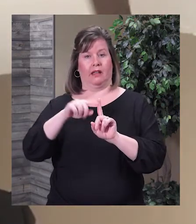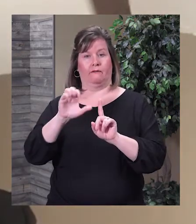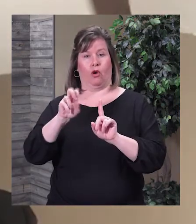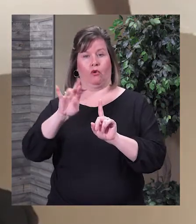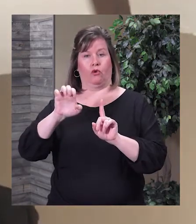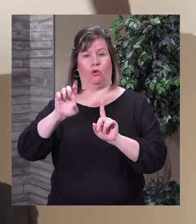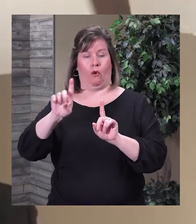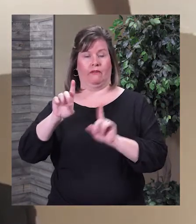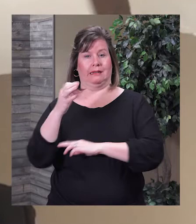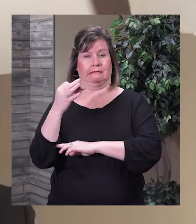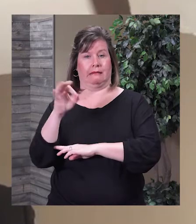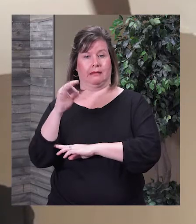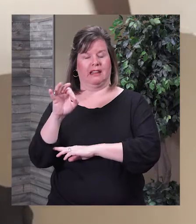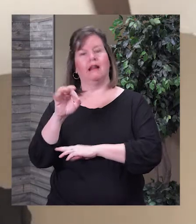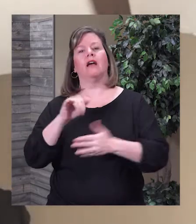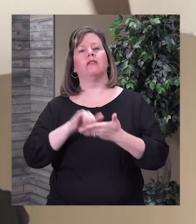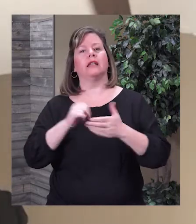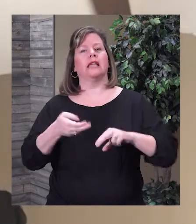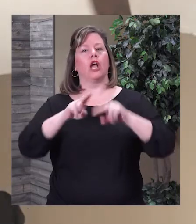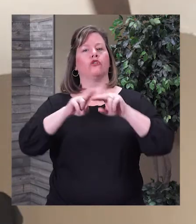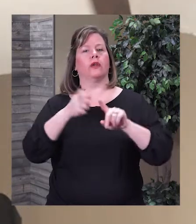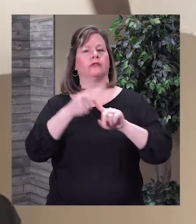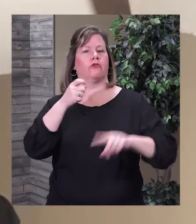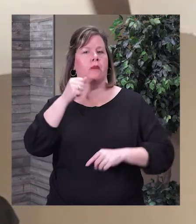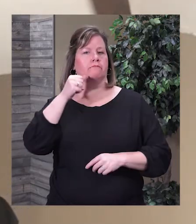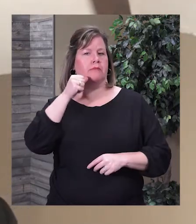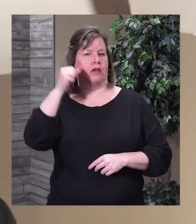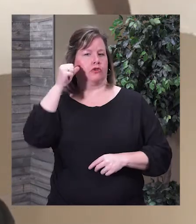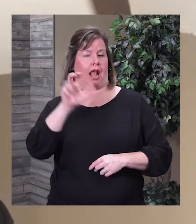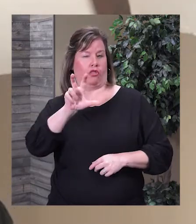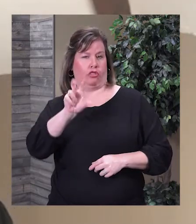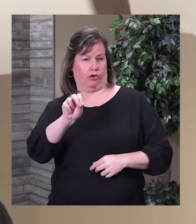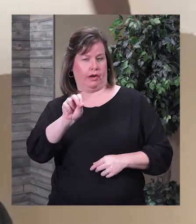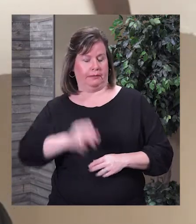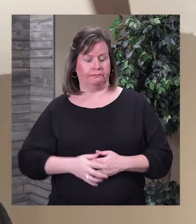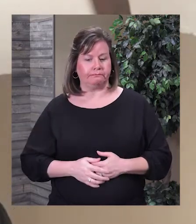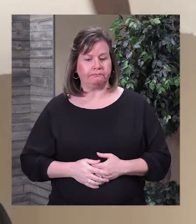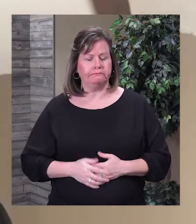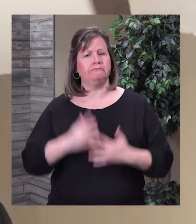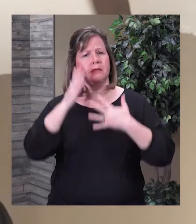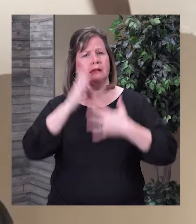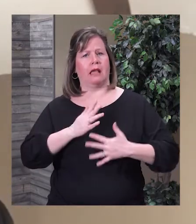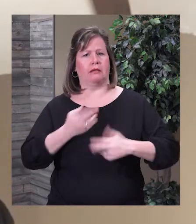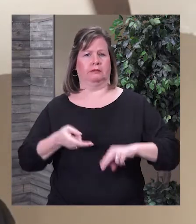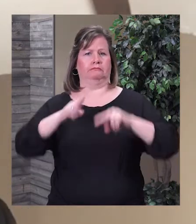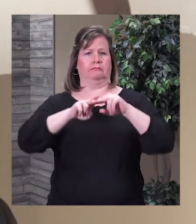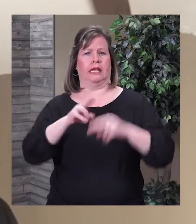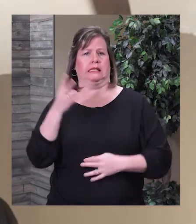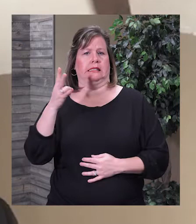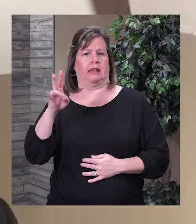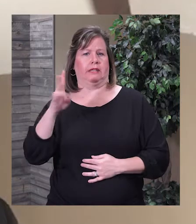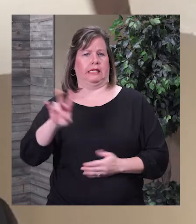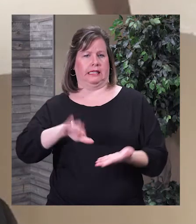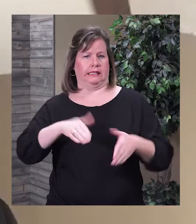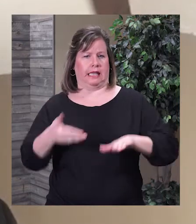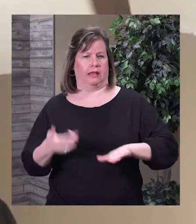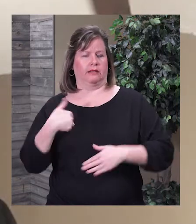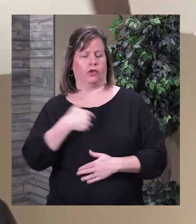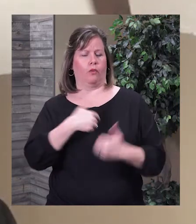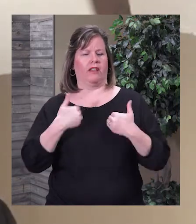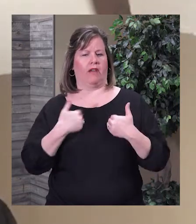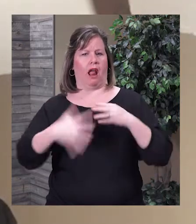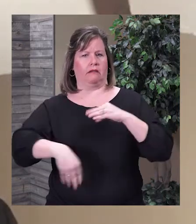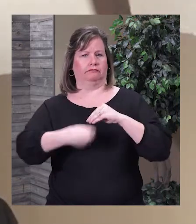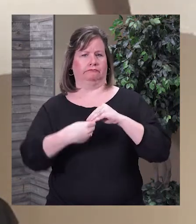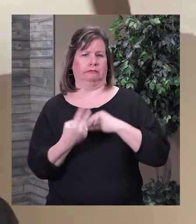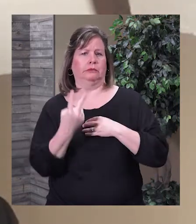30 over yesterday and sadly we're now up to 17 deaths so we had a couple of additional deaths in the past